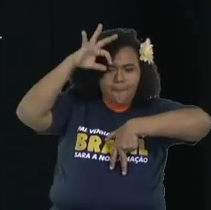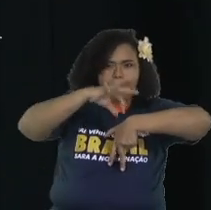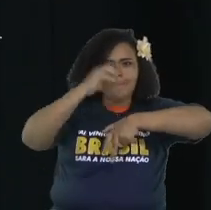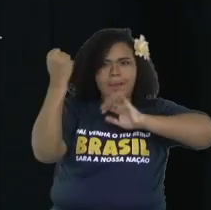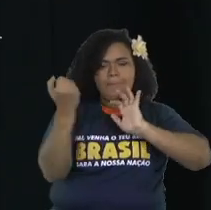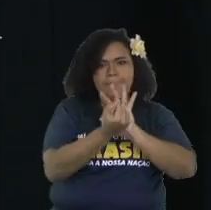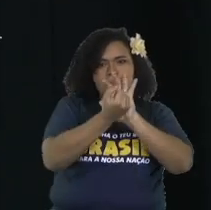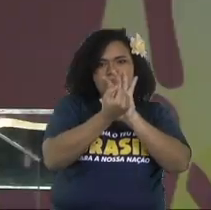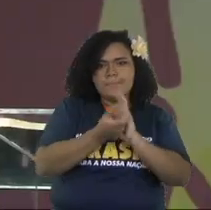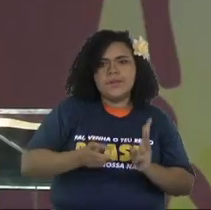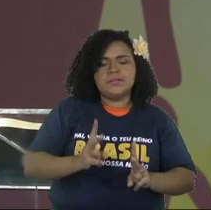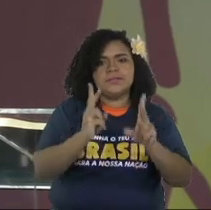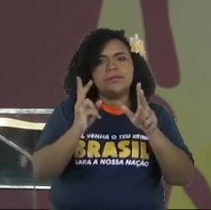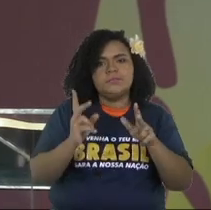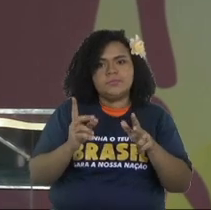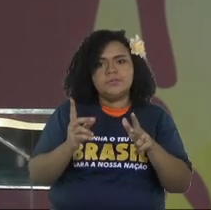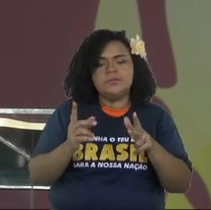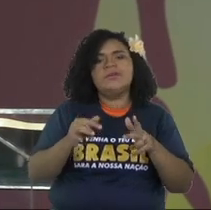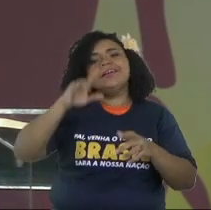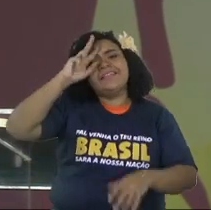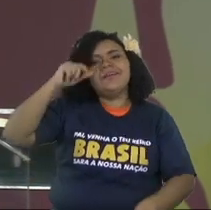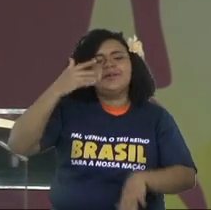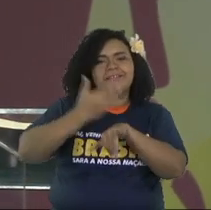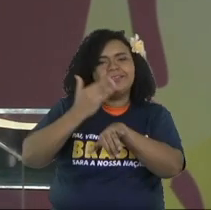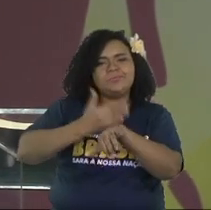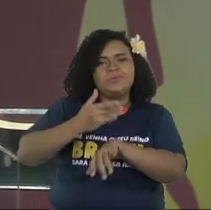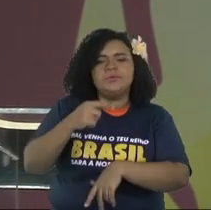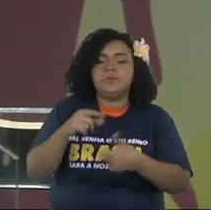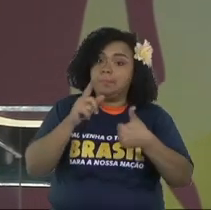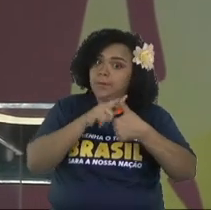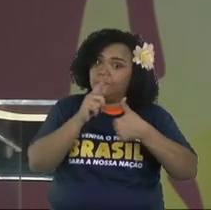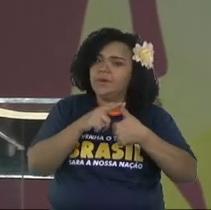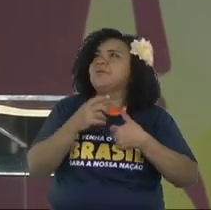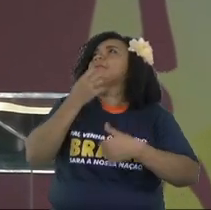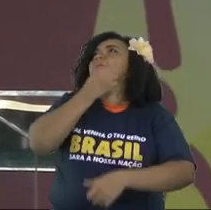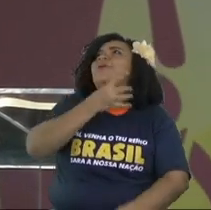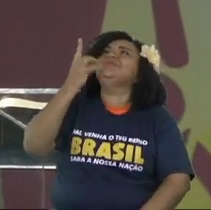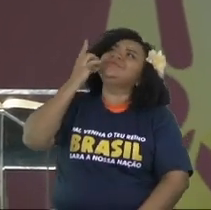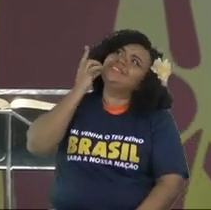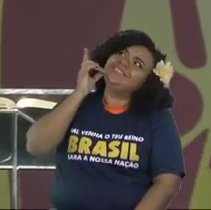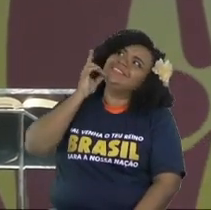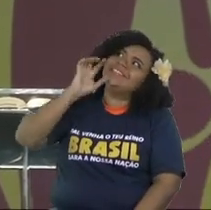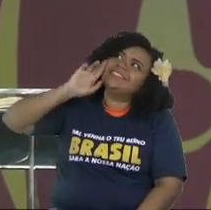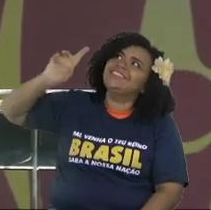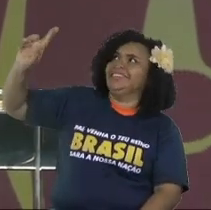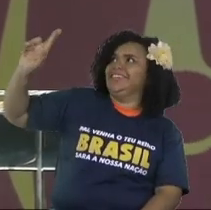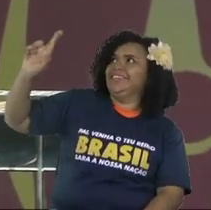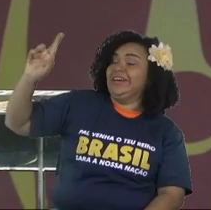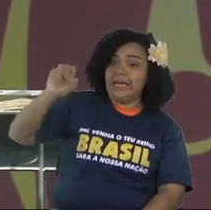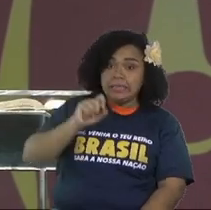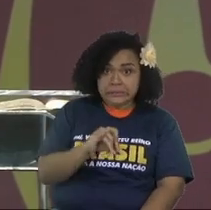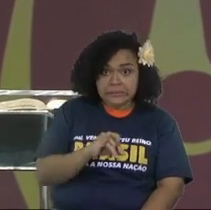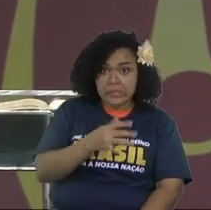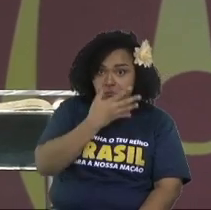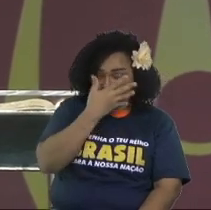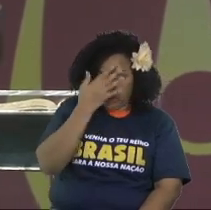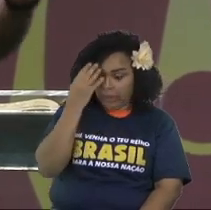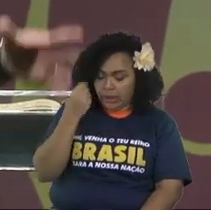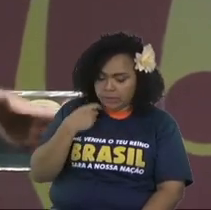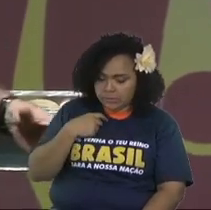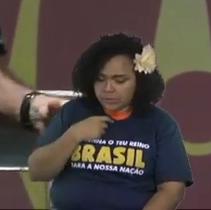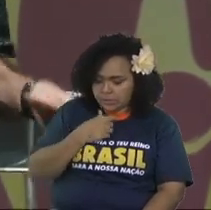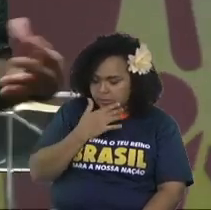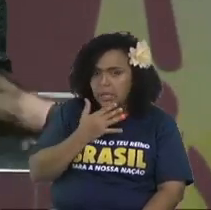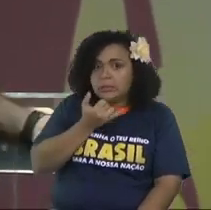six it's a good morning Lord do you do it I do it and when I see myself